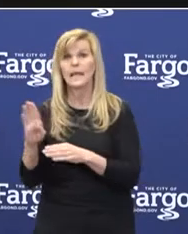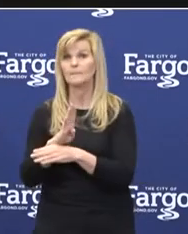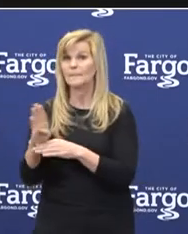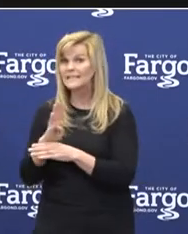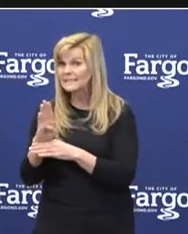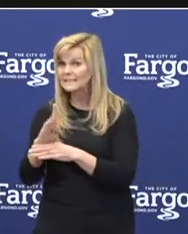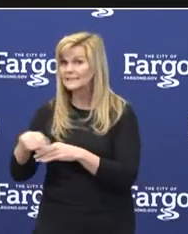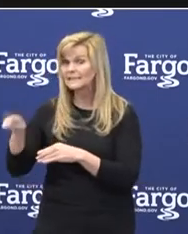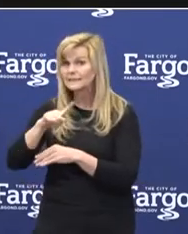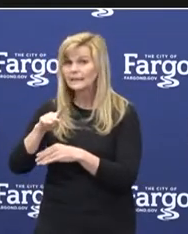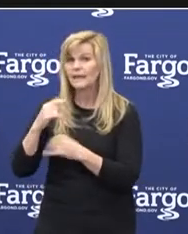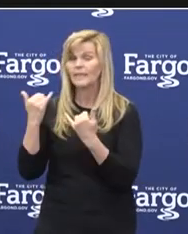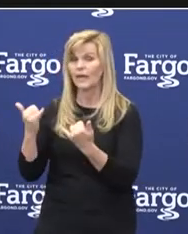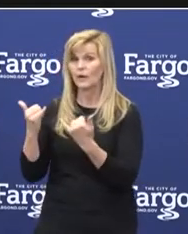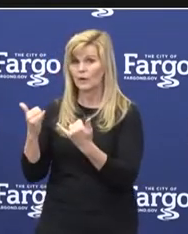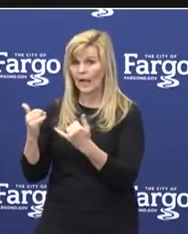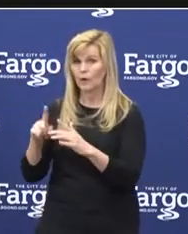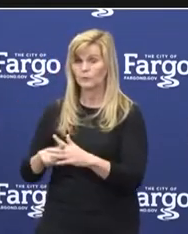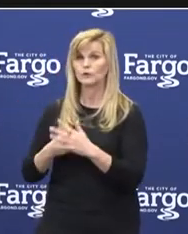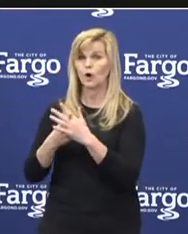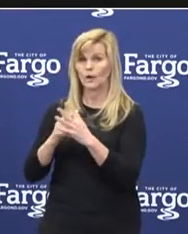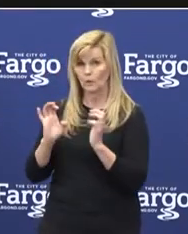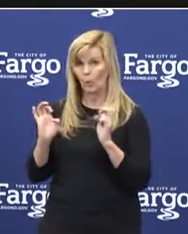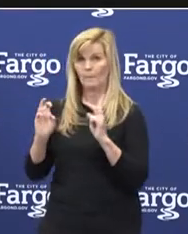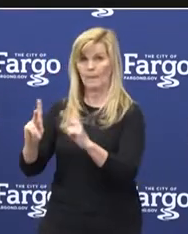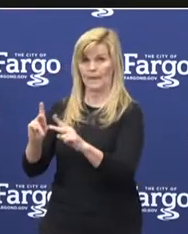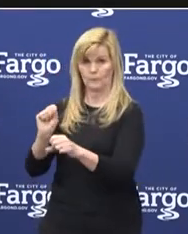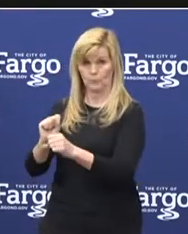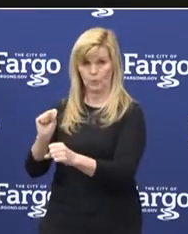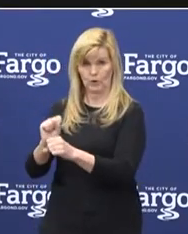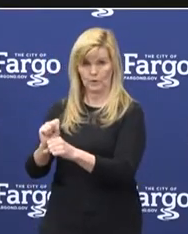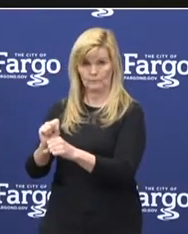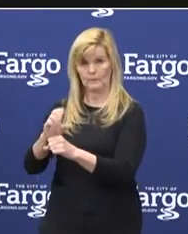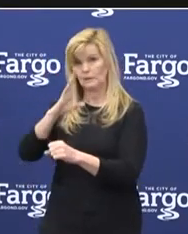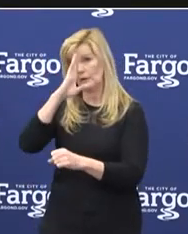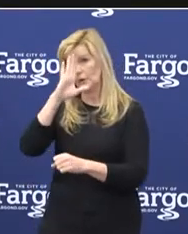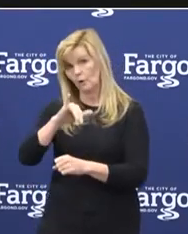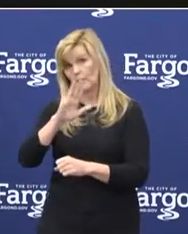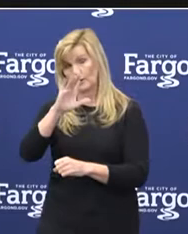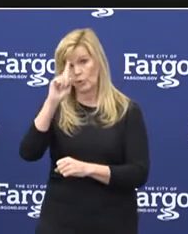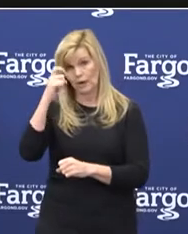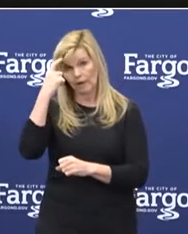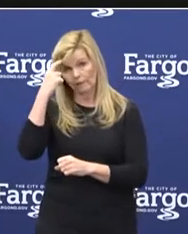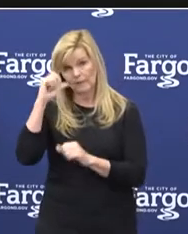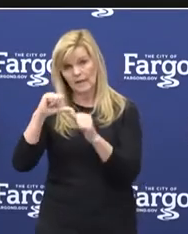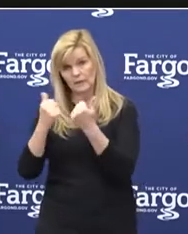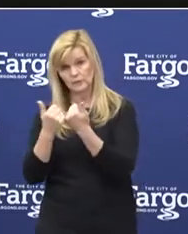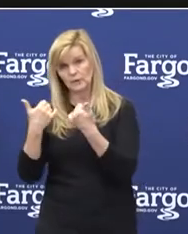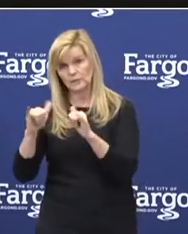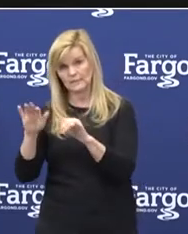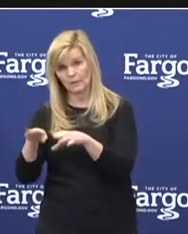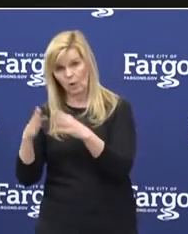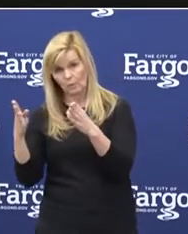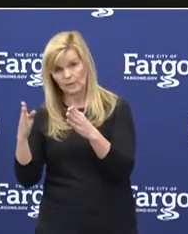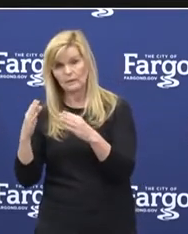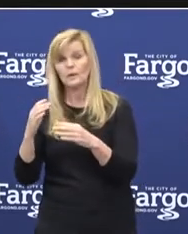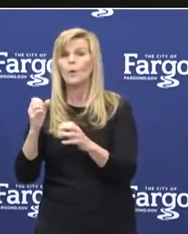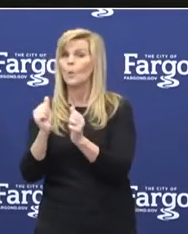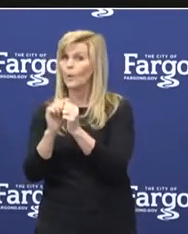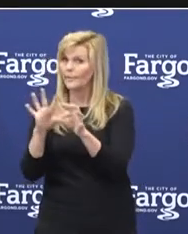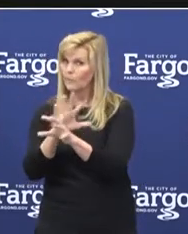staff that are now, at least in part, back at work. Know this, your government agencies at Cass are still open and running by appointment only.